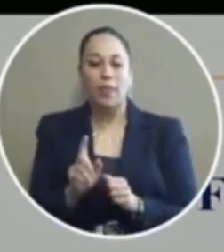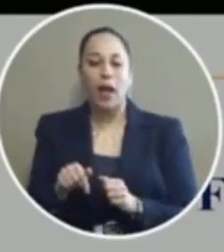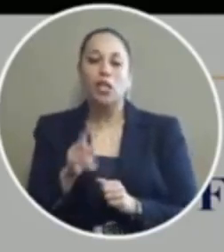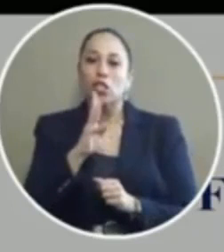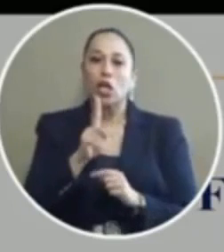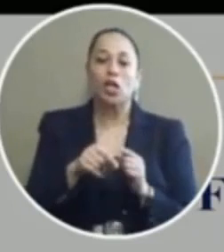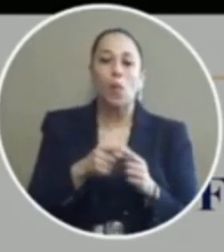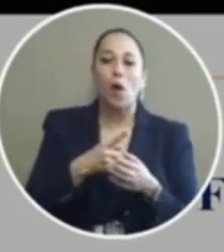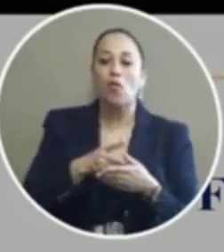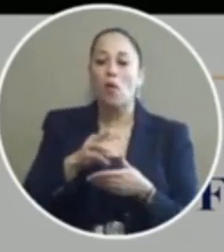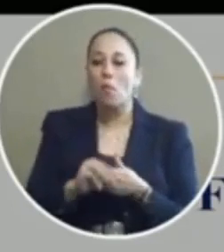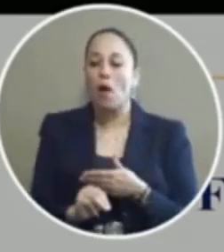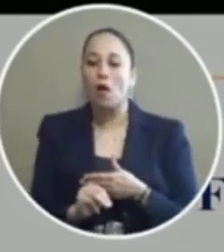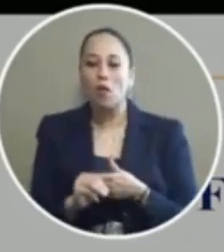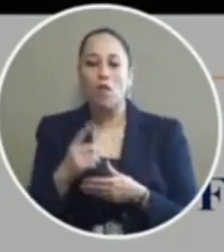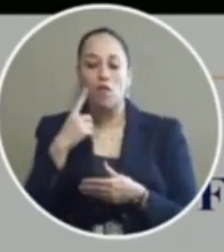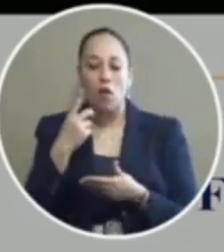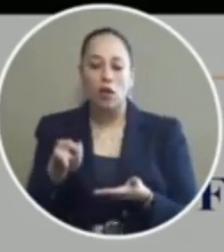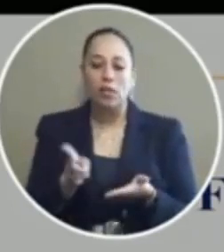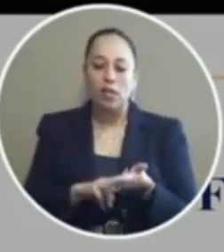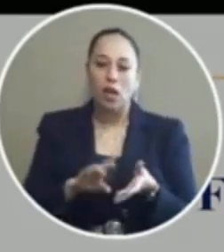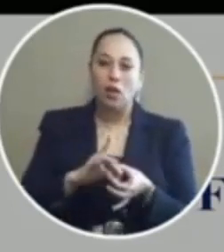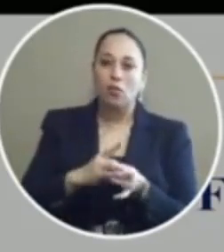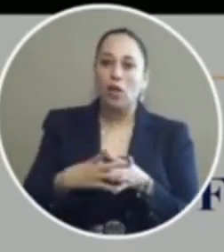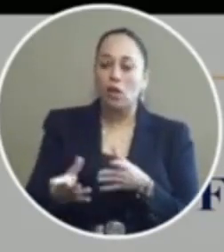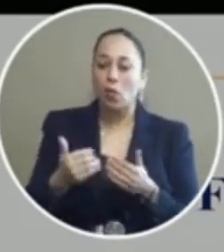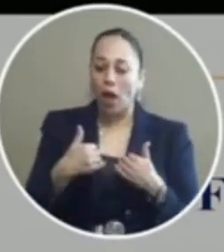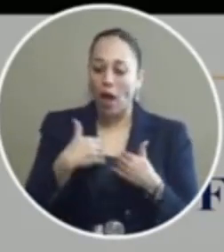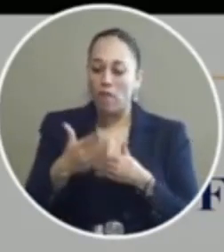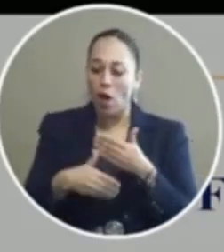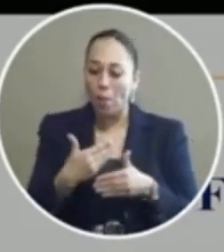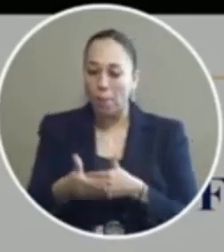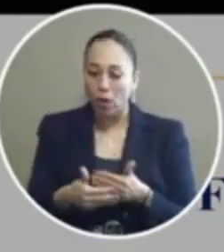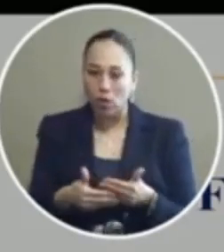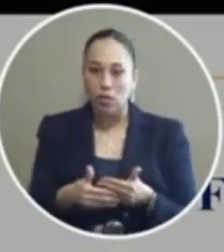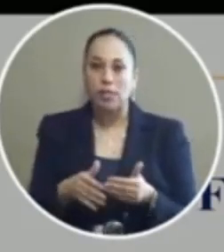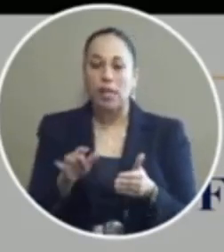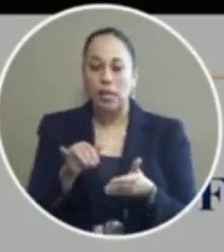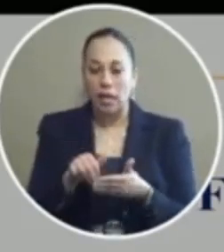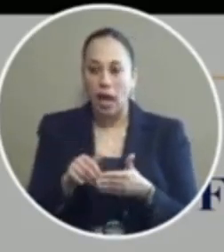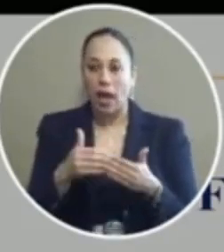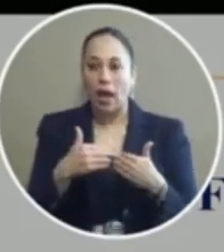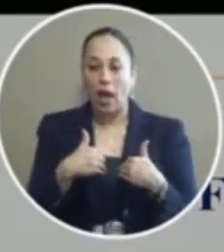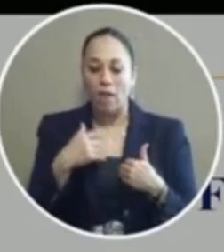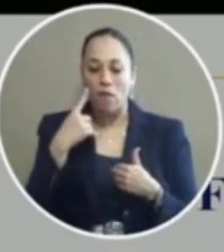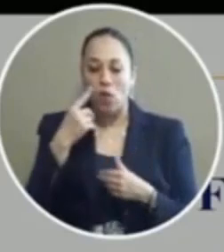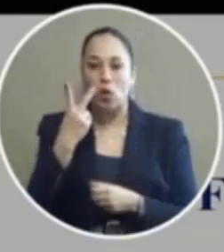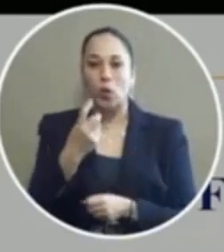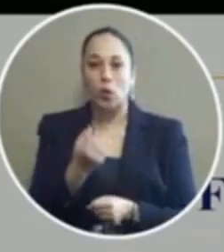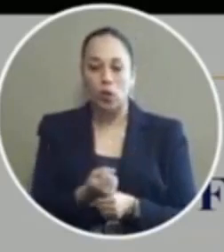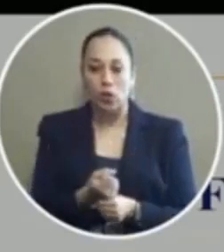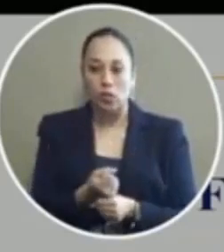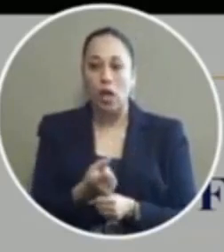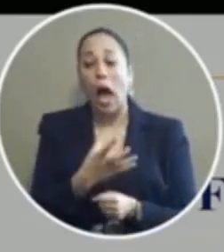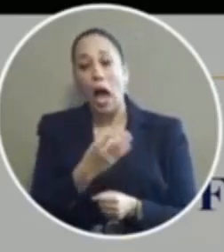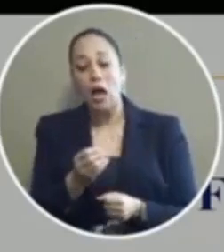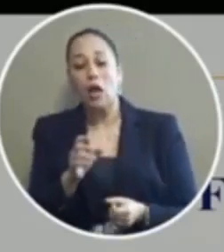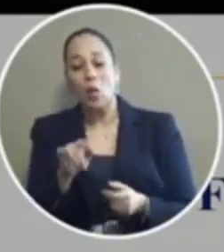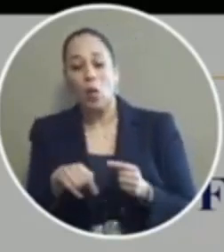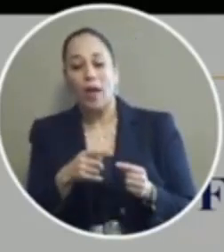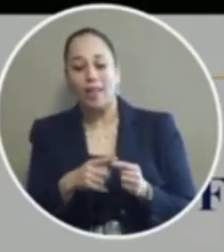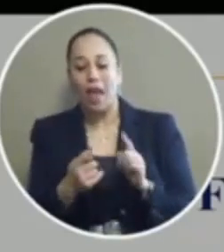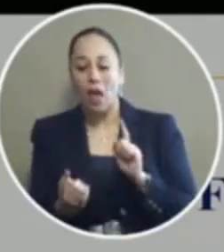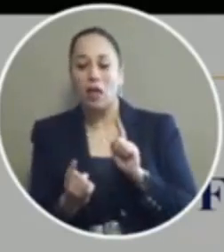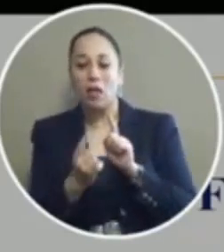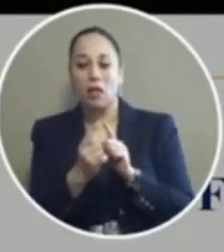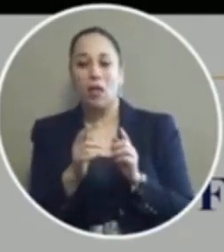program marrying the site and release we have a process in place that has been in existence for two years and basically when they meet their